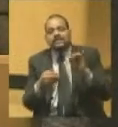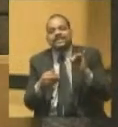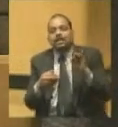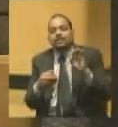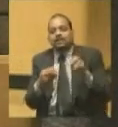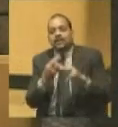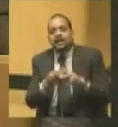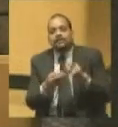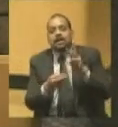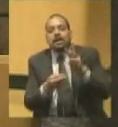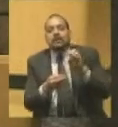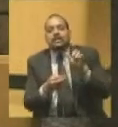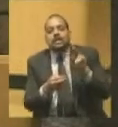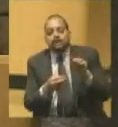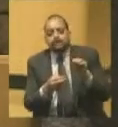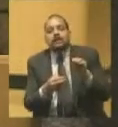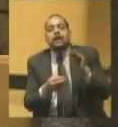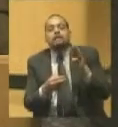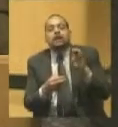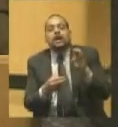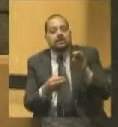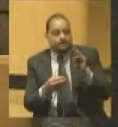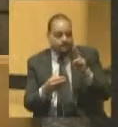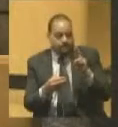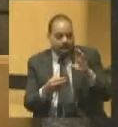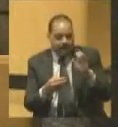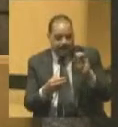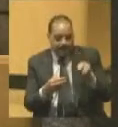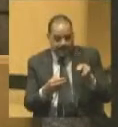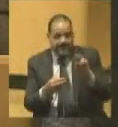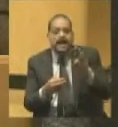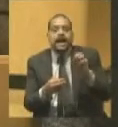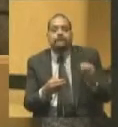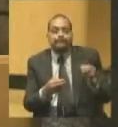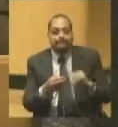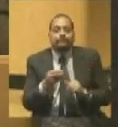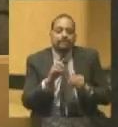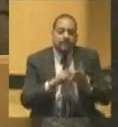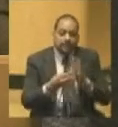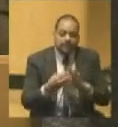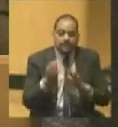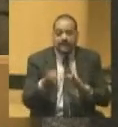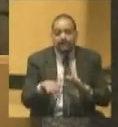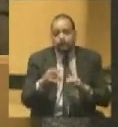Buckingham. And Seymour's nomination came early in the year, in February